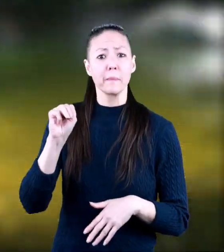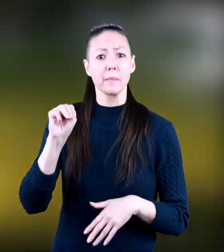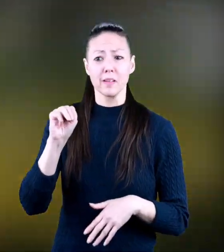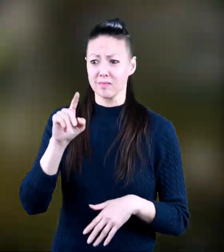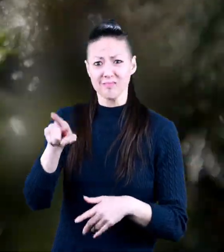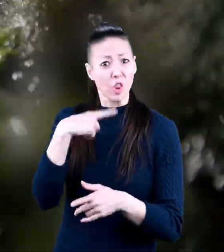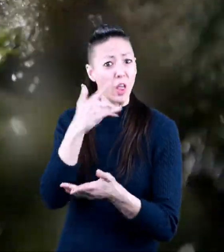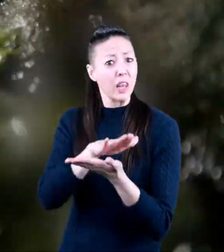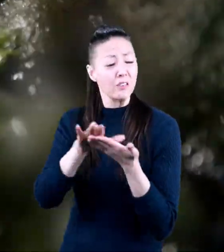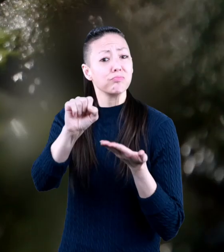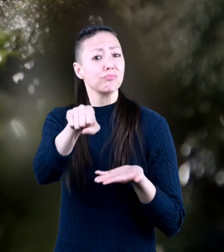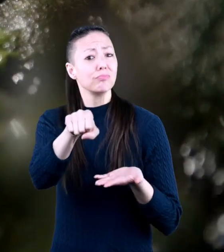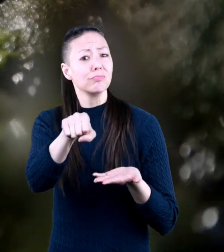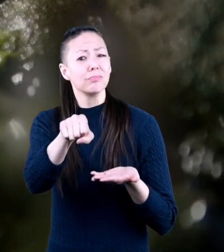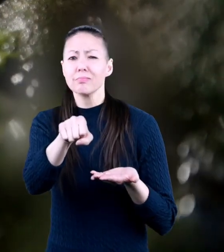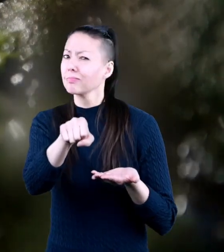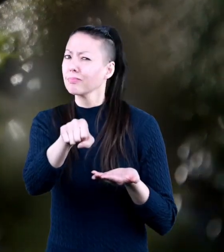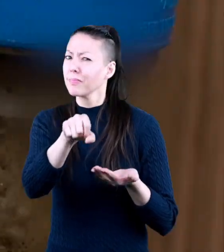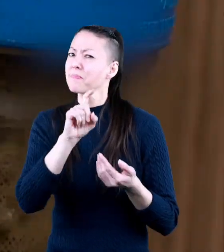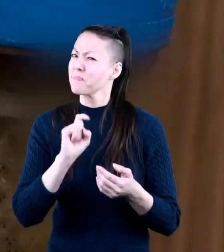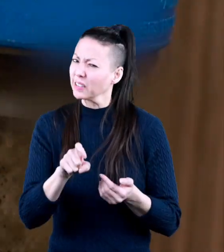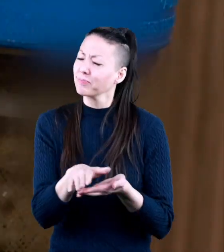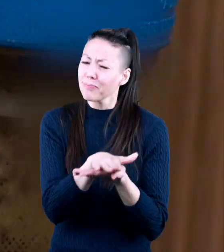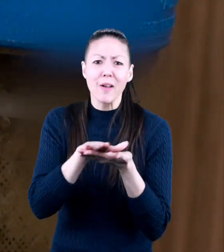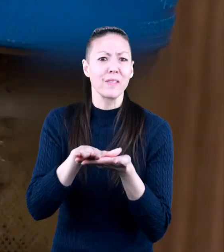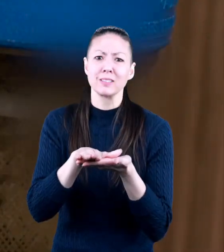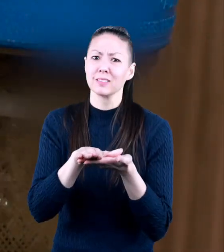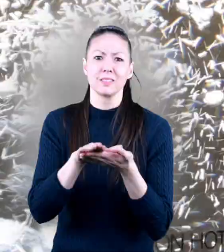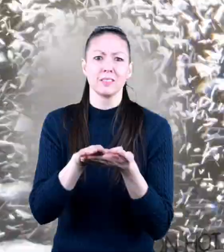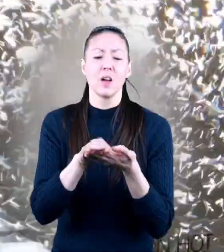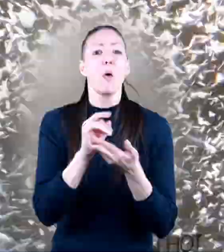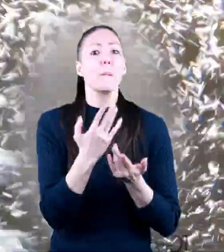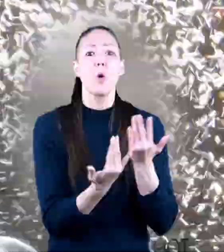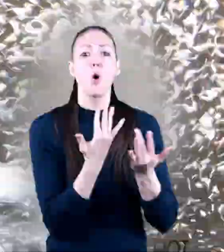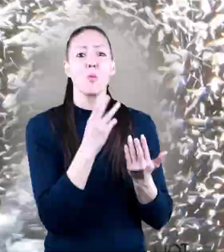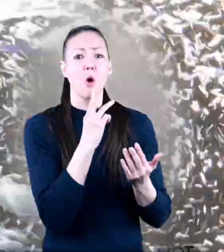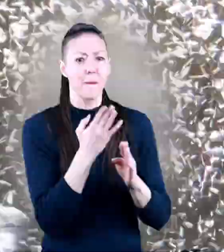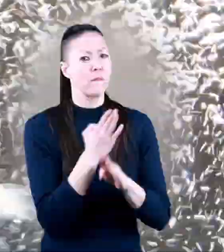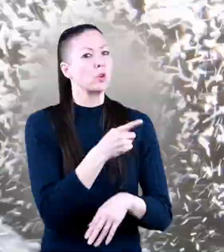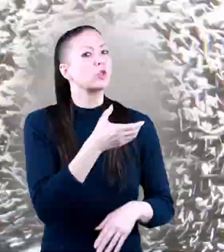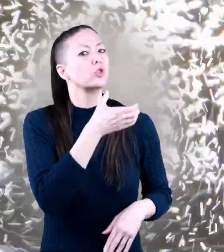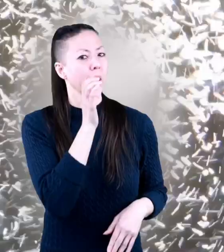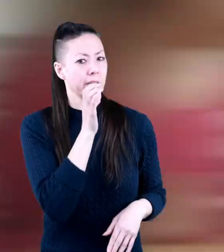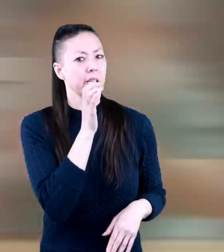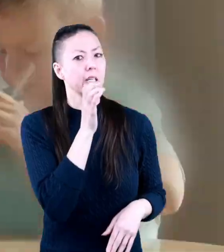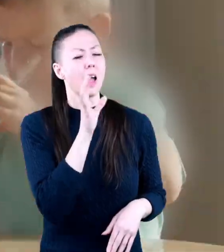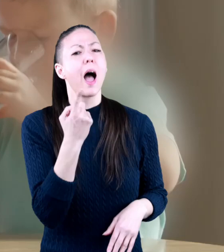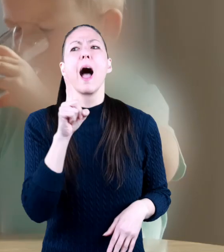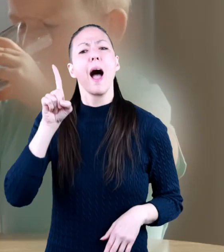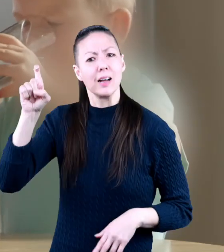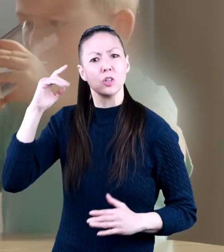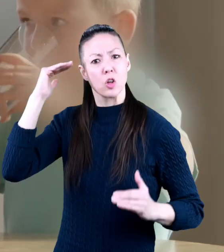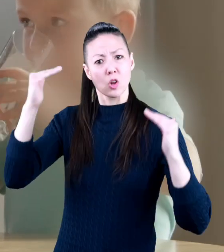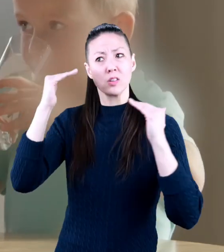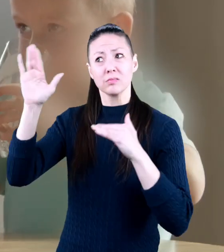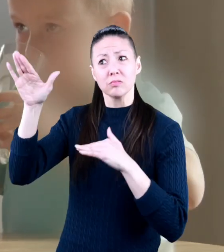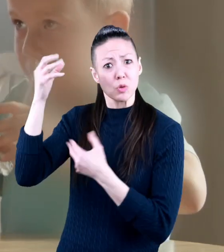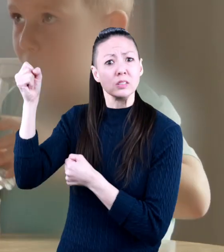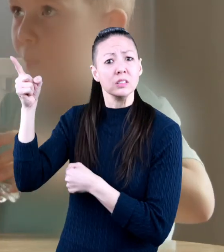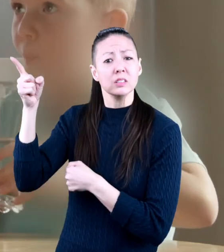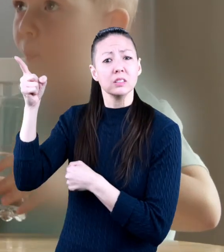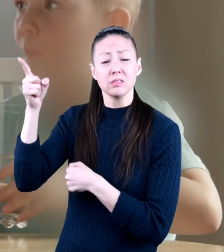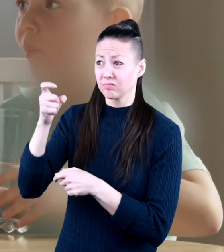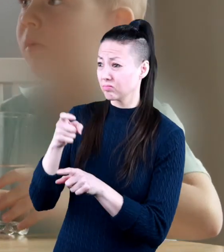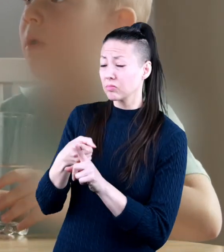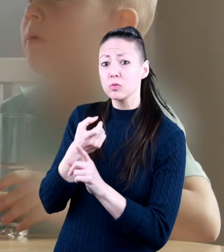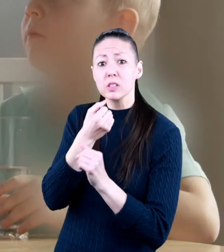it might look clean but it should be purified or boiled before you drink it always ask an adult you trust